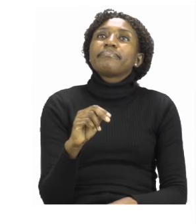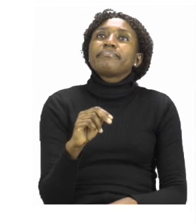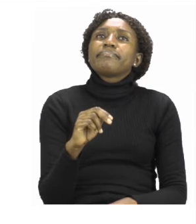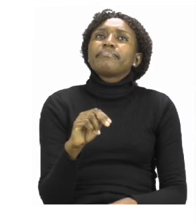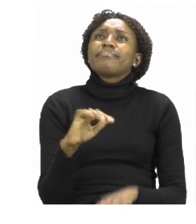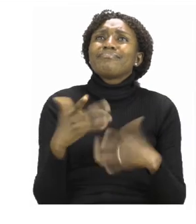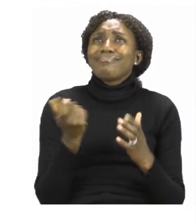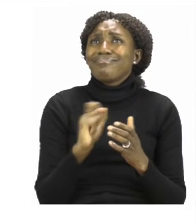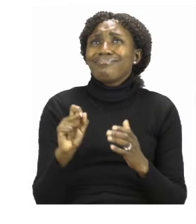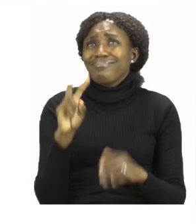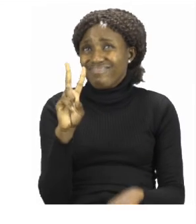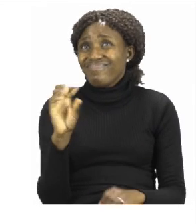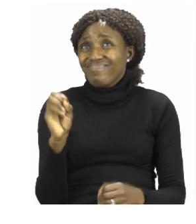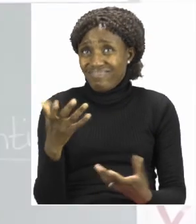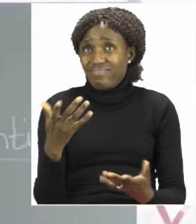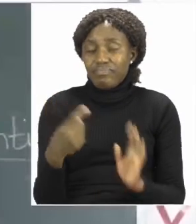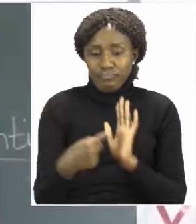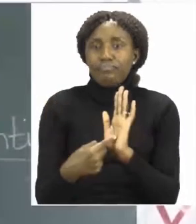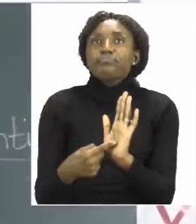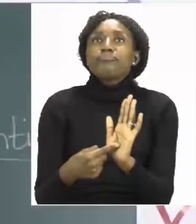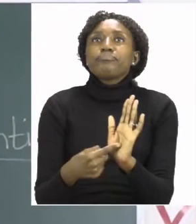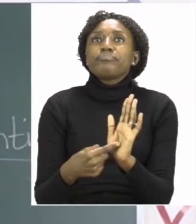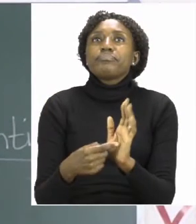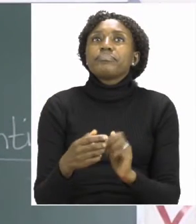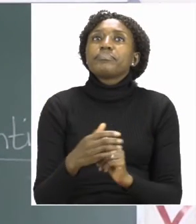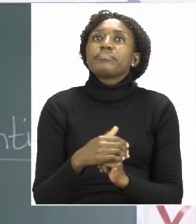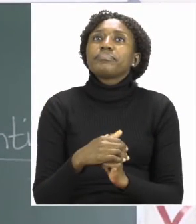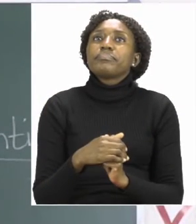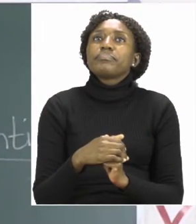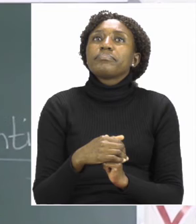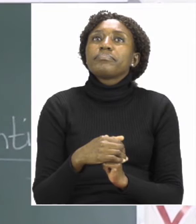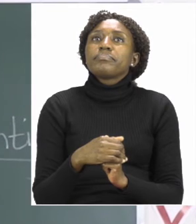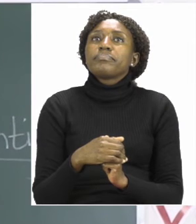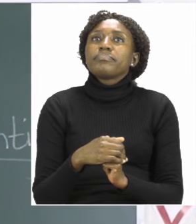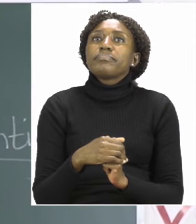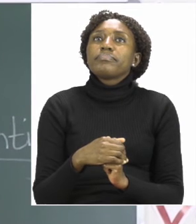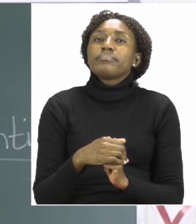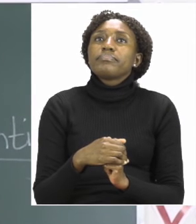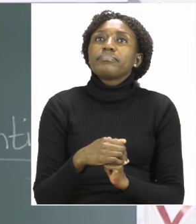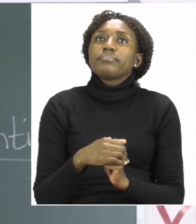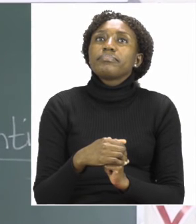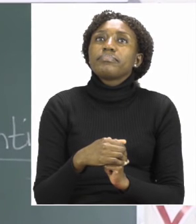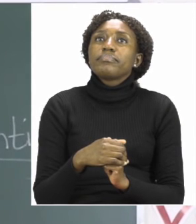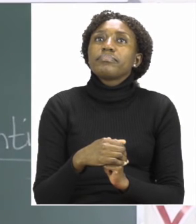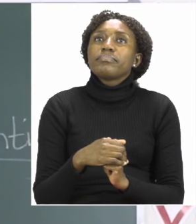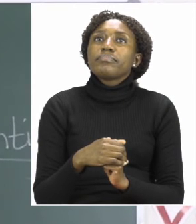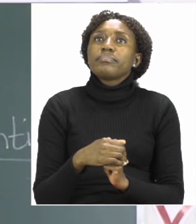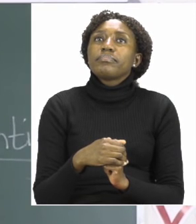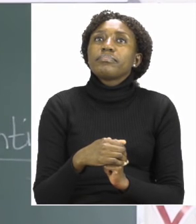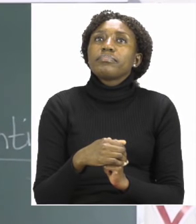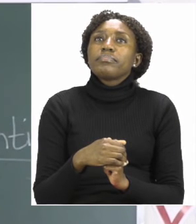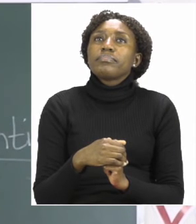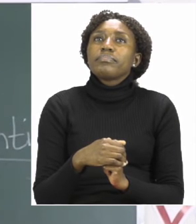how do you write the number two? You put your pencil down and then you start